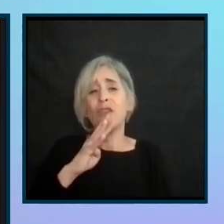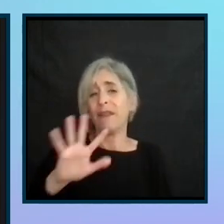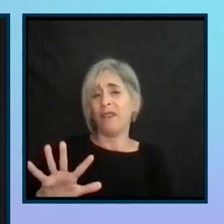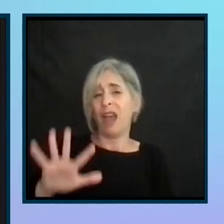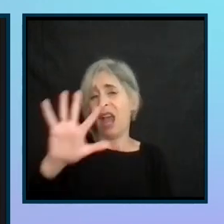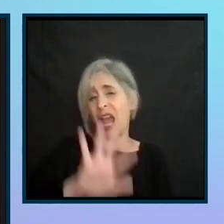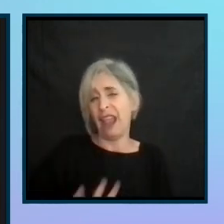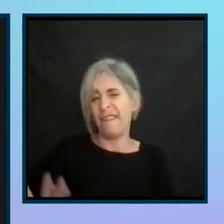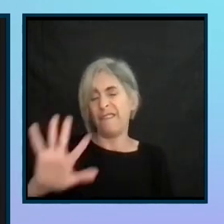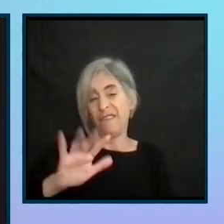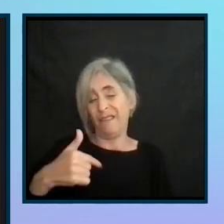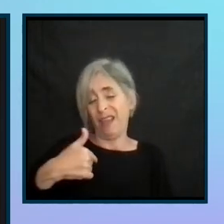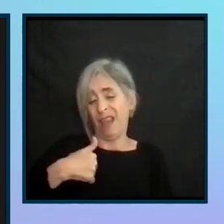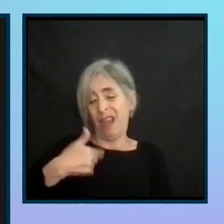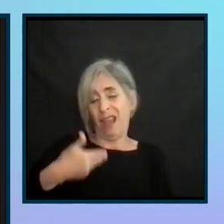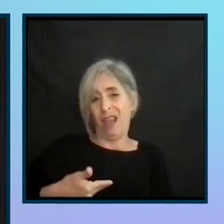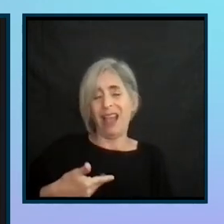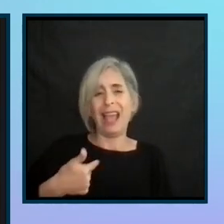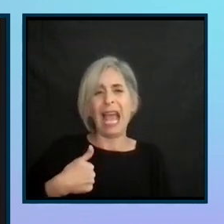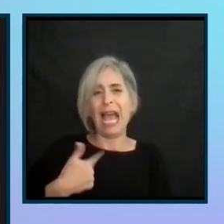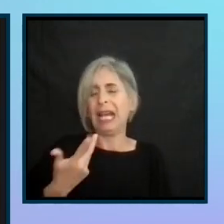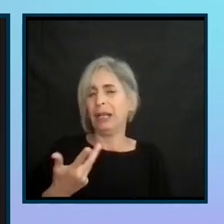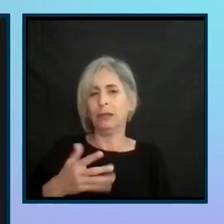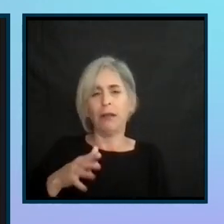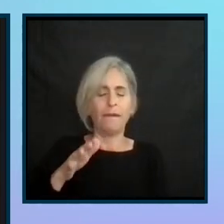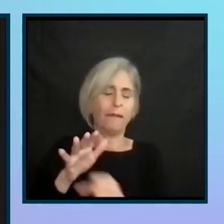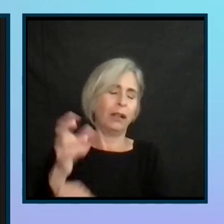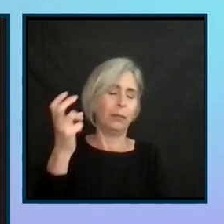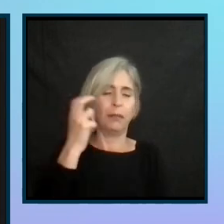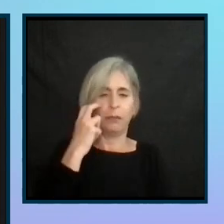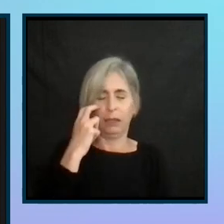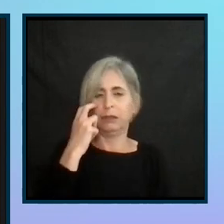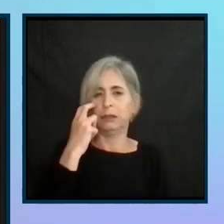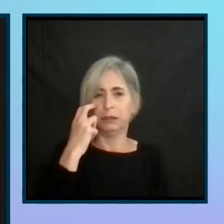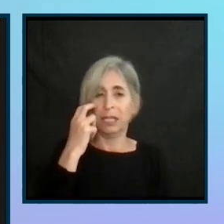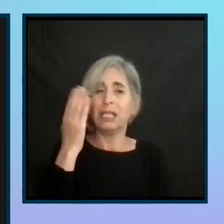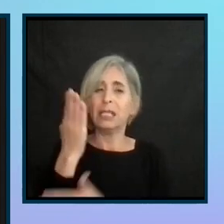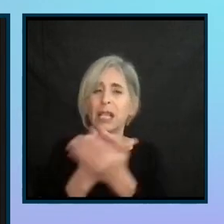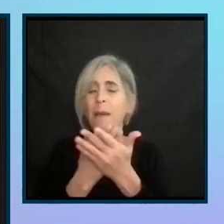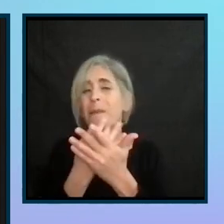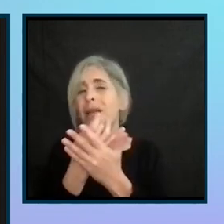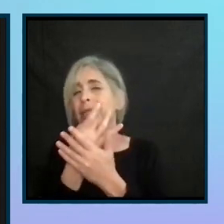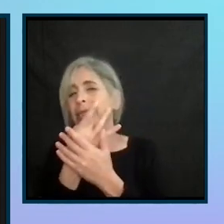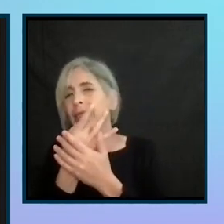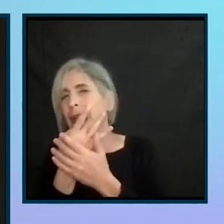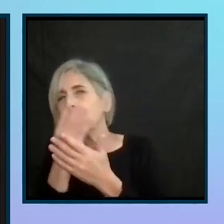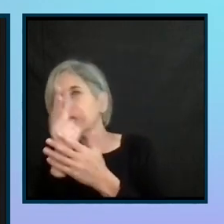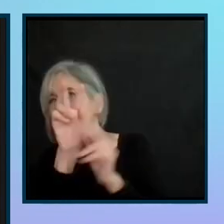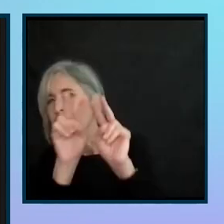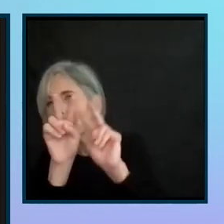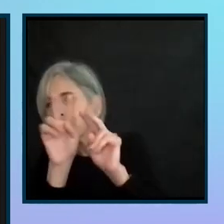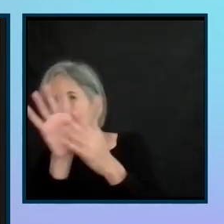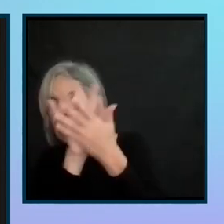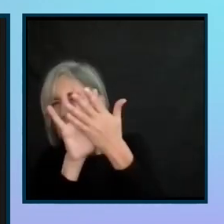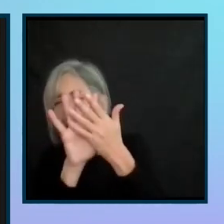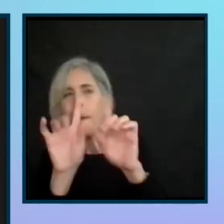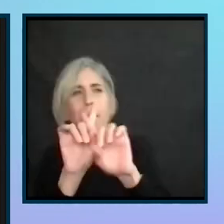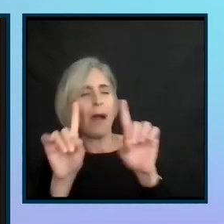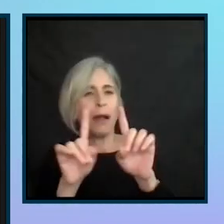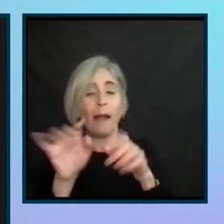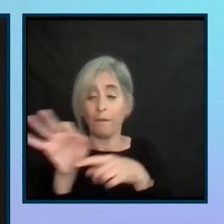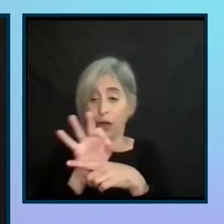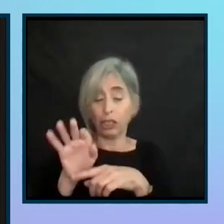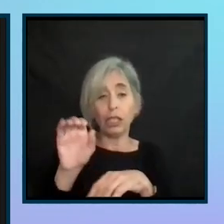that area, I had basically went totally blind. have some light perception, but I was unable to function on a